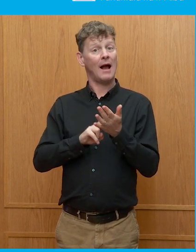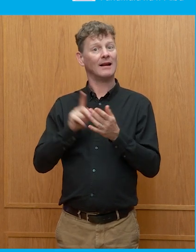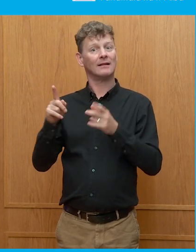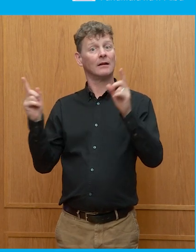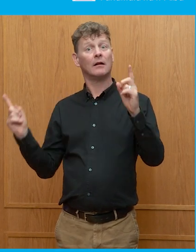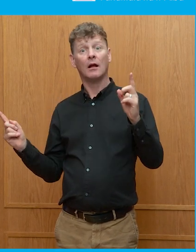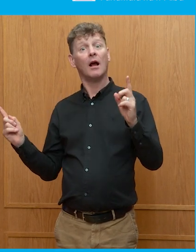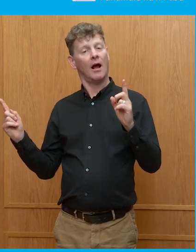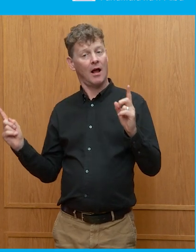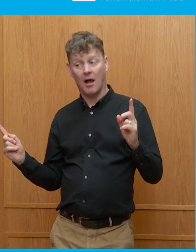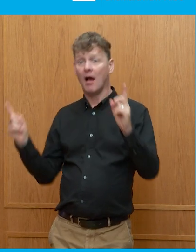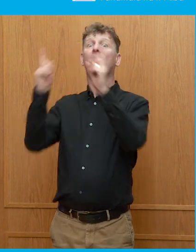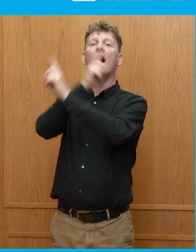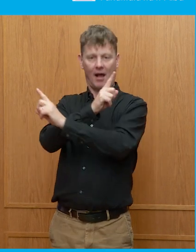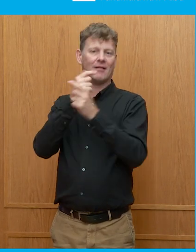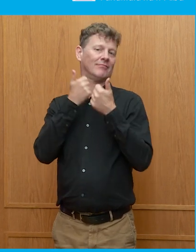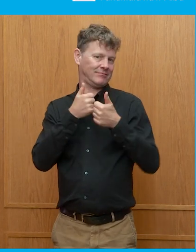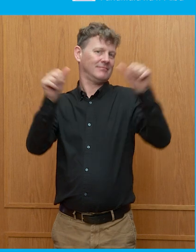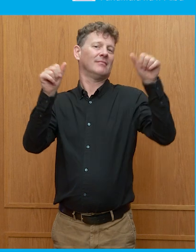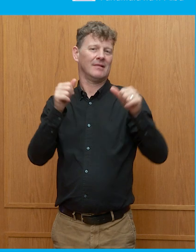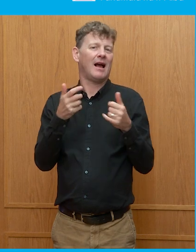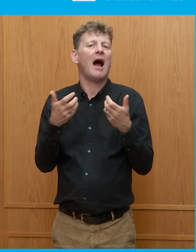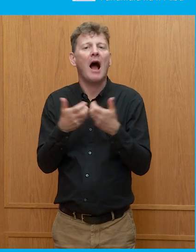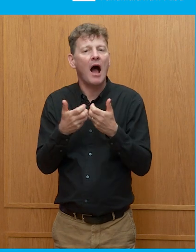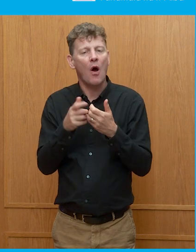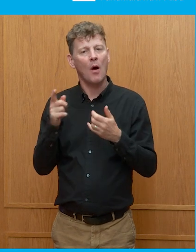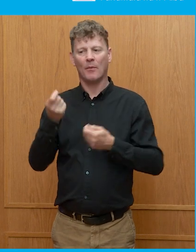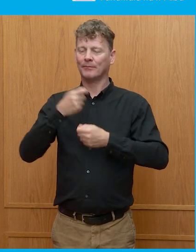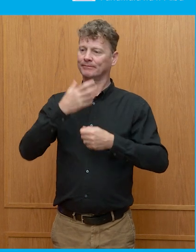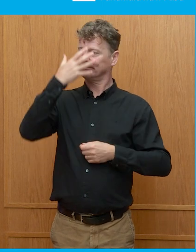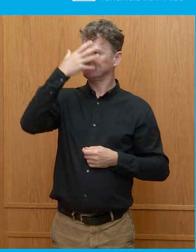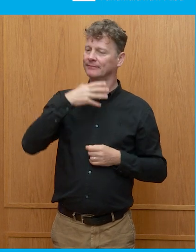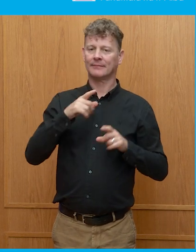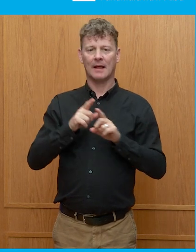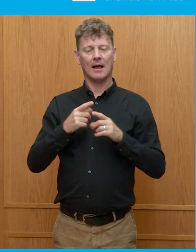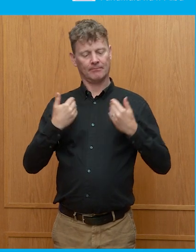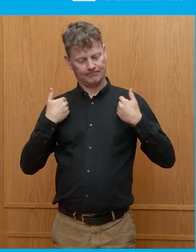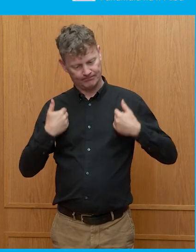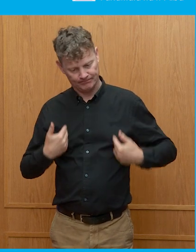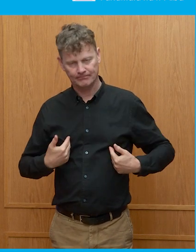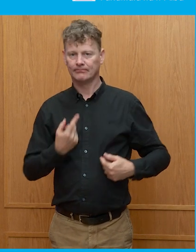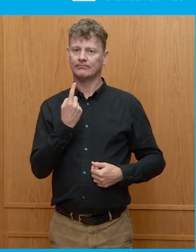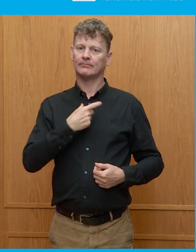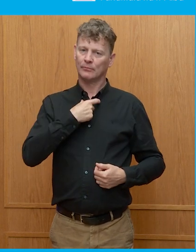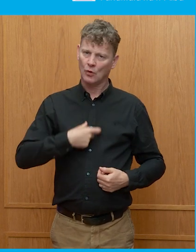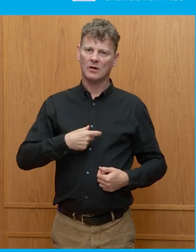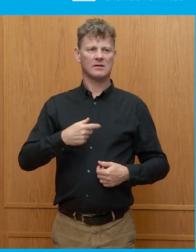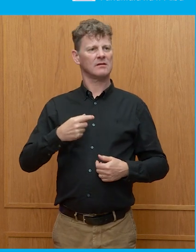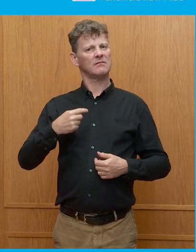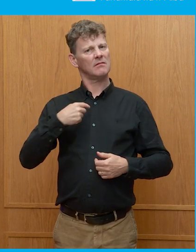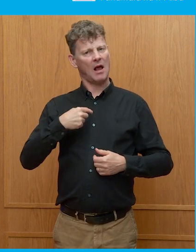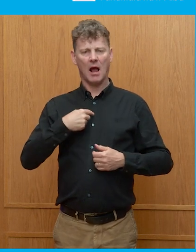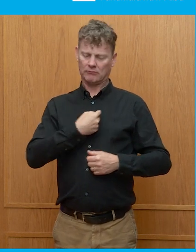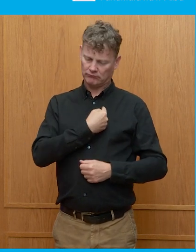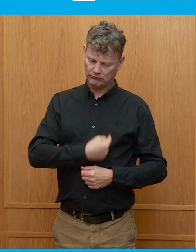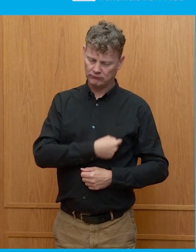offered, not for everyone, but for certainly a majority, that kind of presidentialised, I am selfless, I am a committed